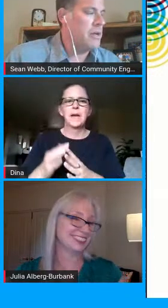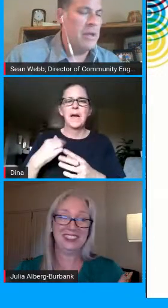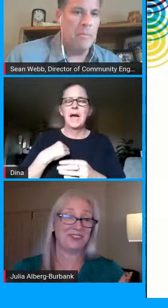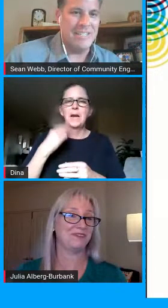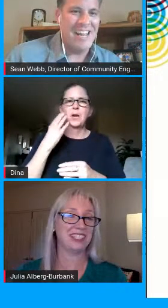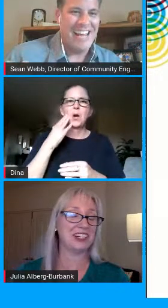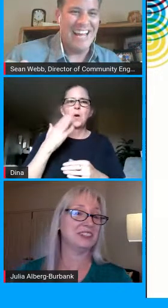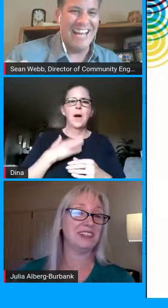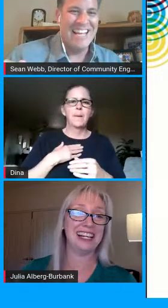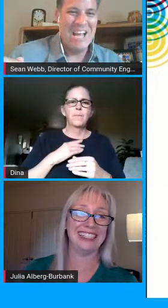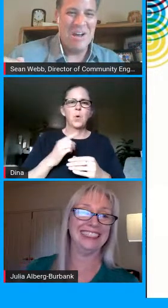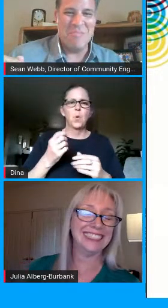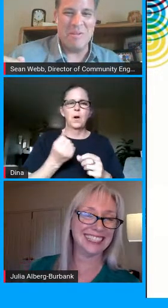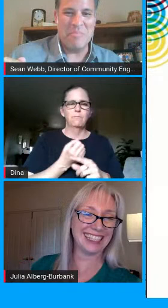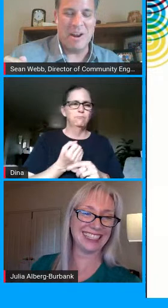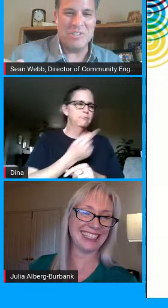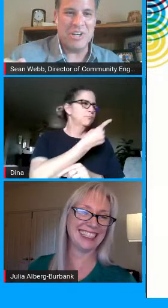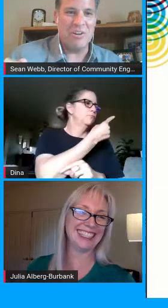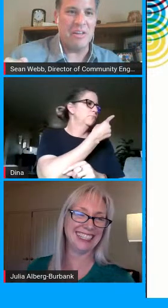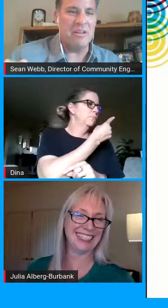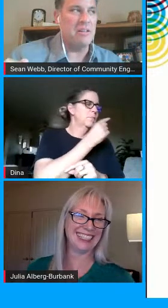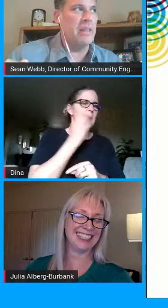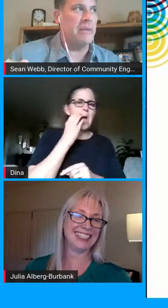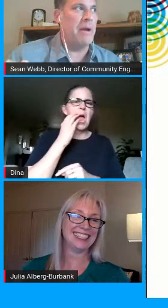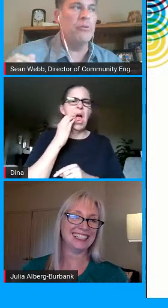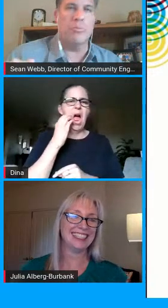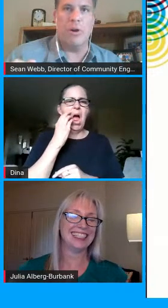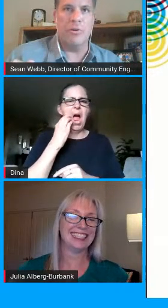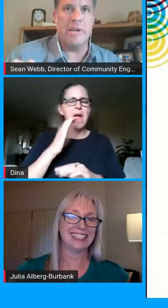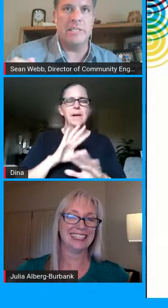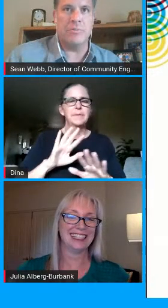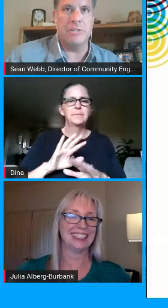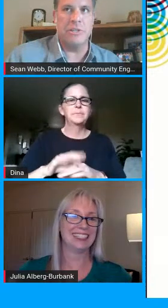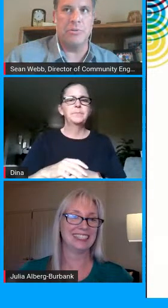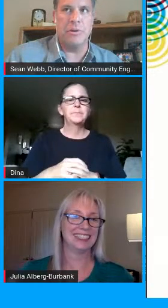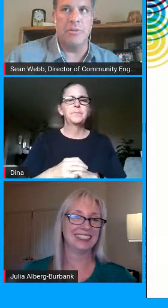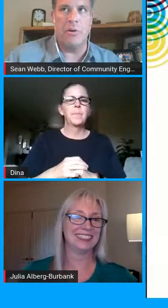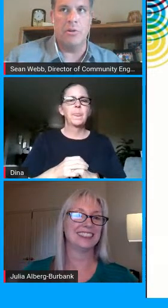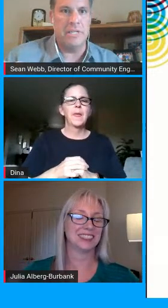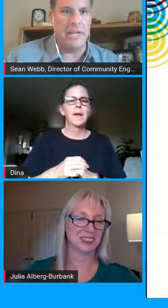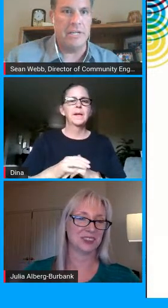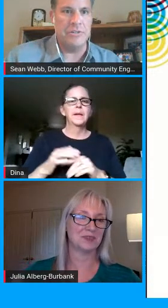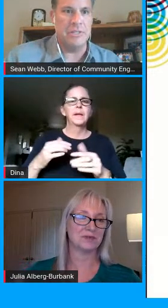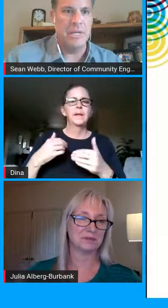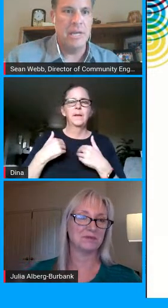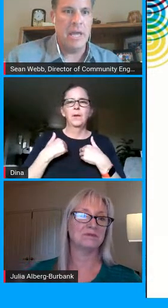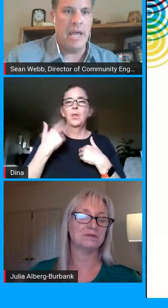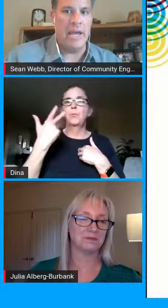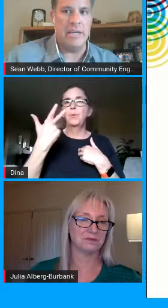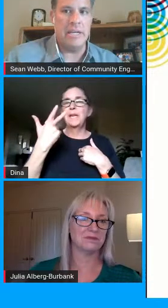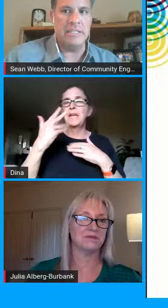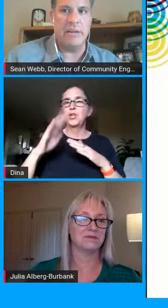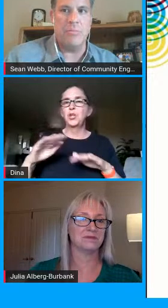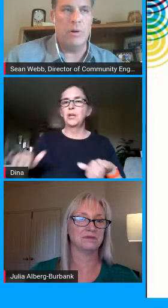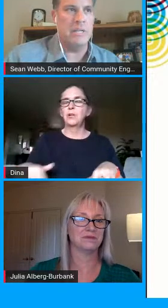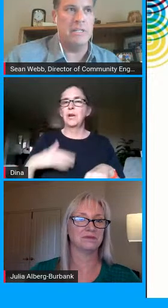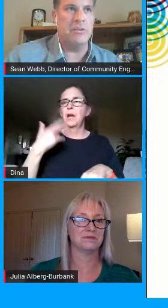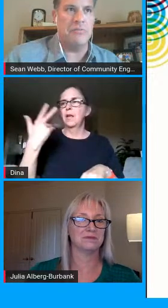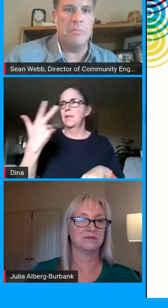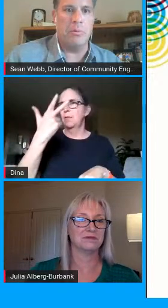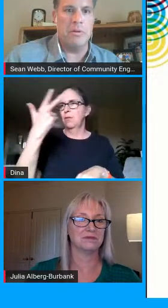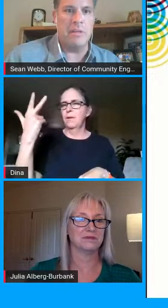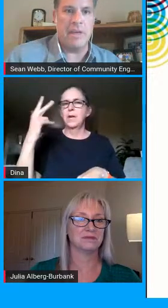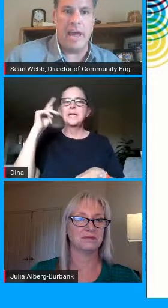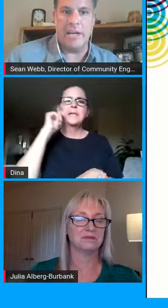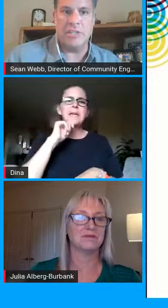so i'm sorry but you're fine but but i'll share that like my older brother he has three children and they're all teenagers and he said it wasn't